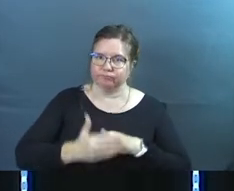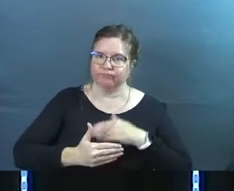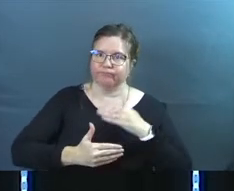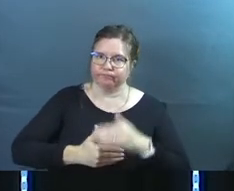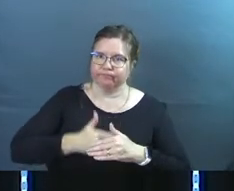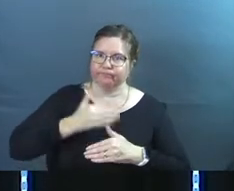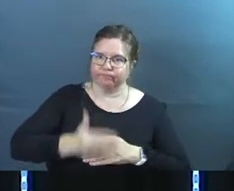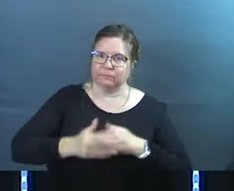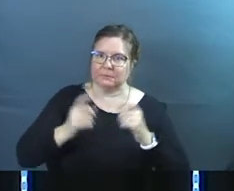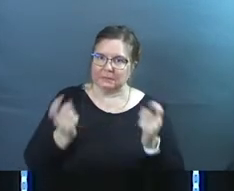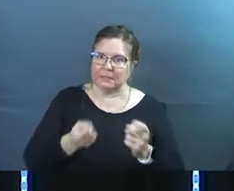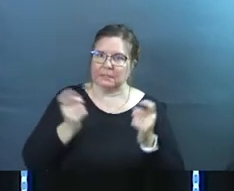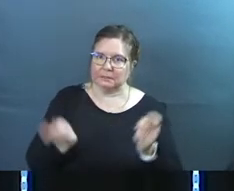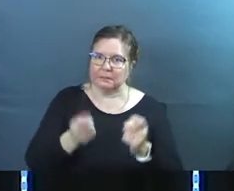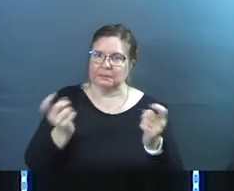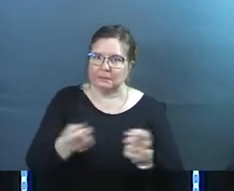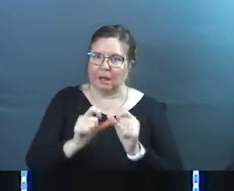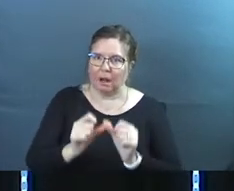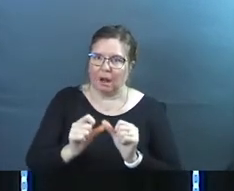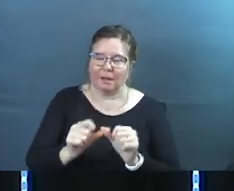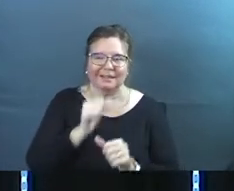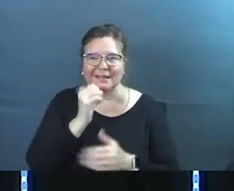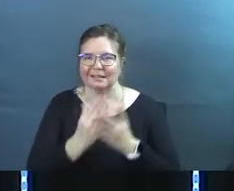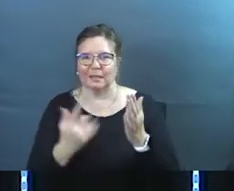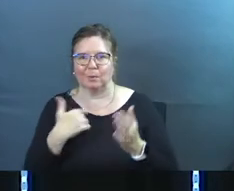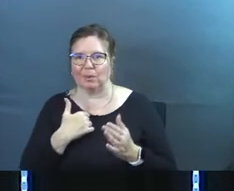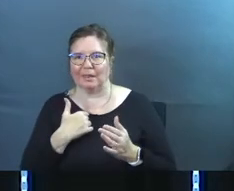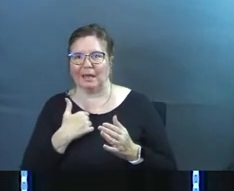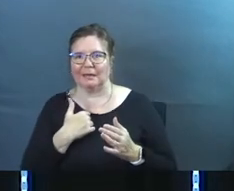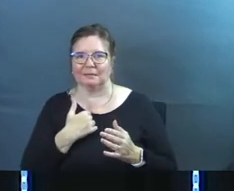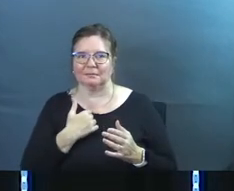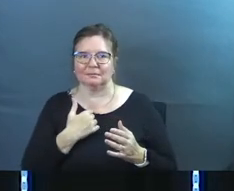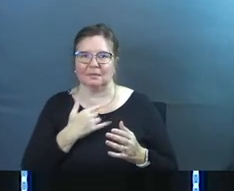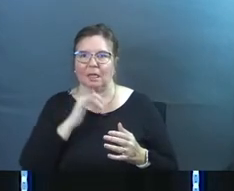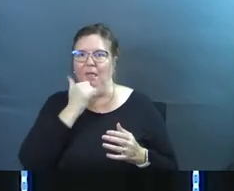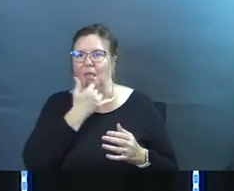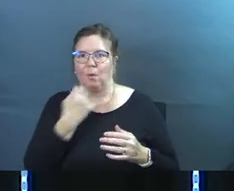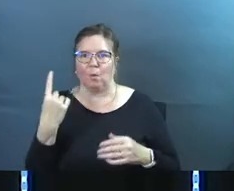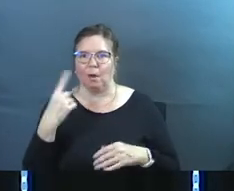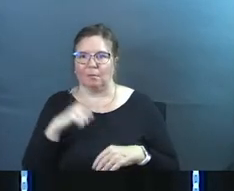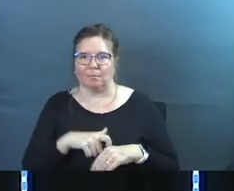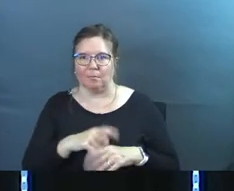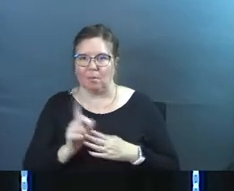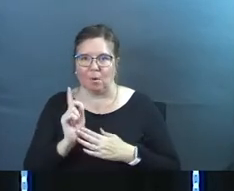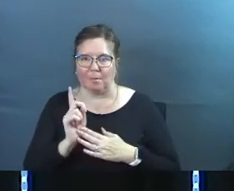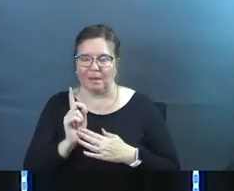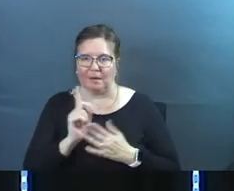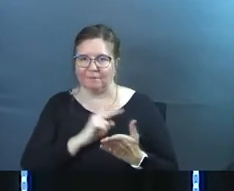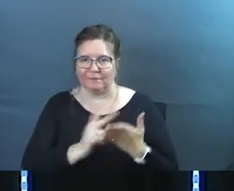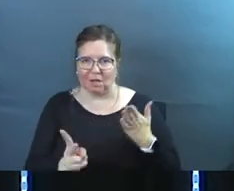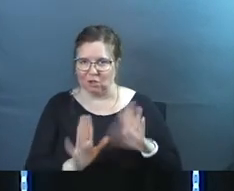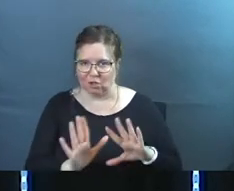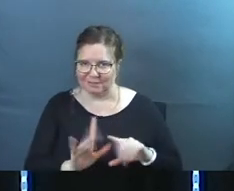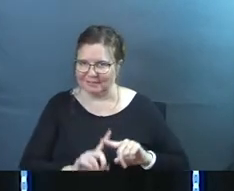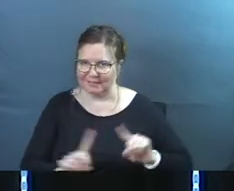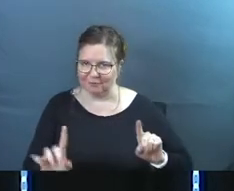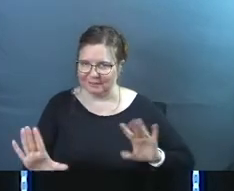of sin in their life this is not somebody that is imperfect that had a one moment failure